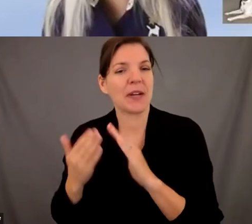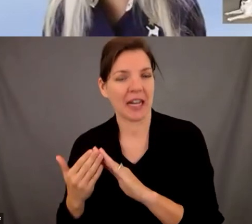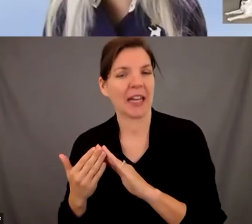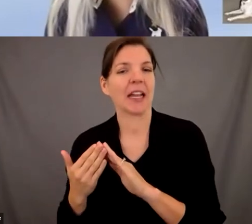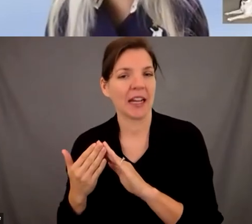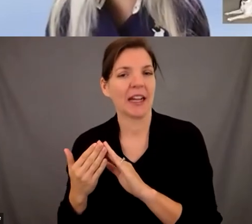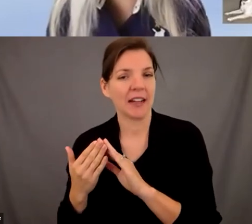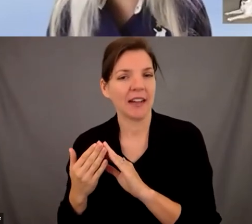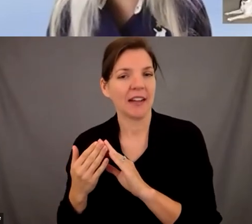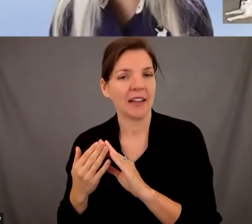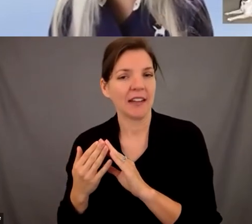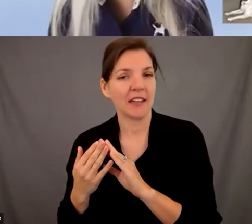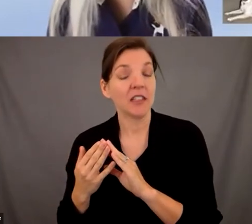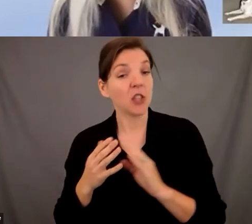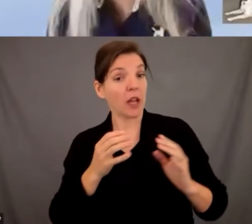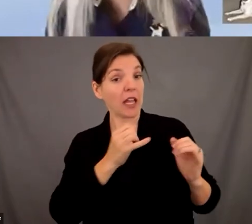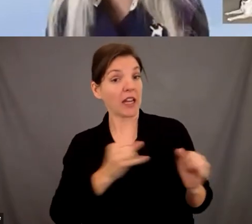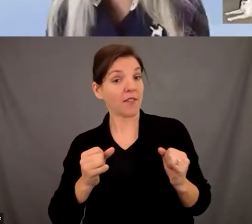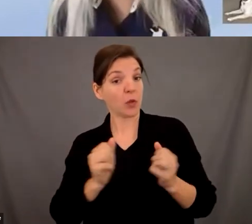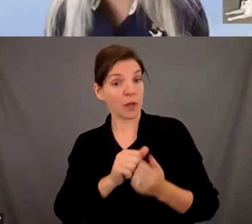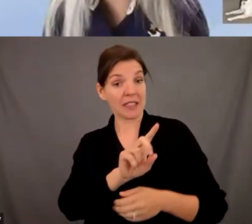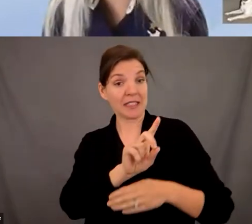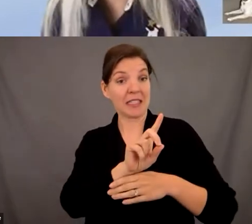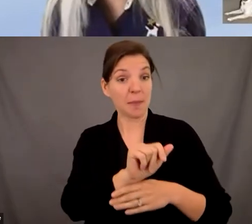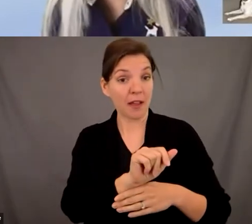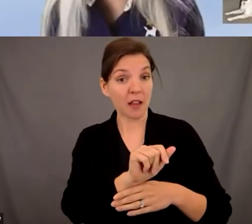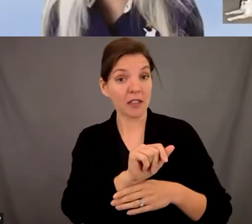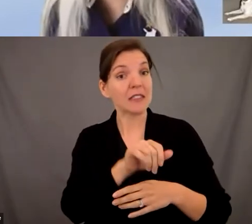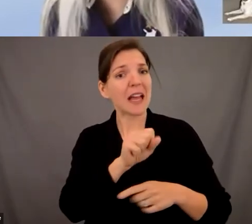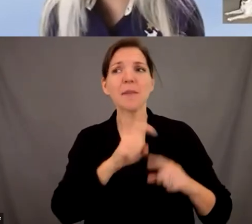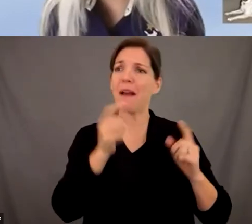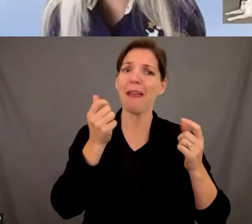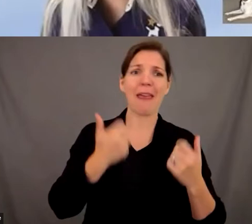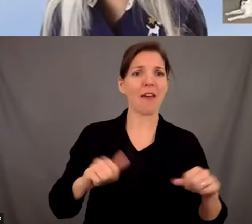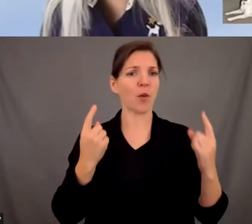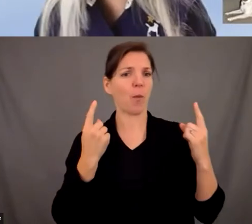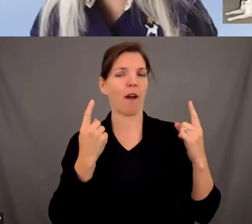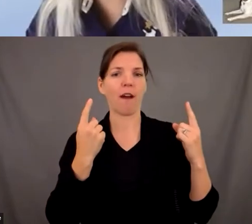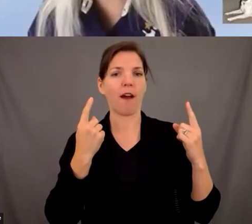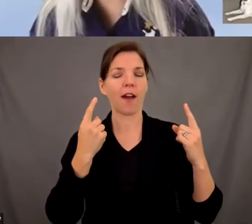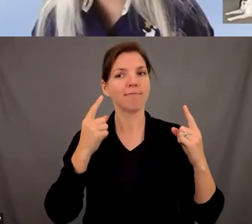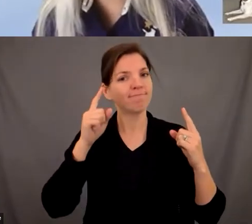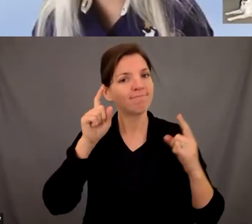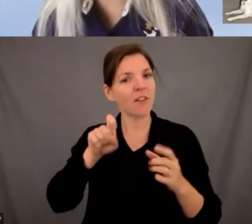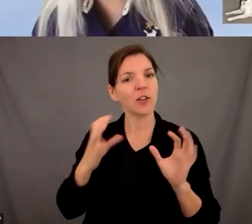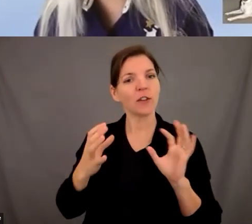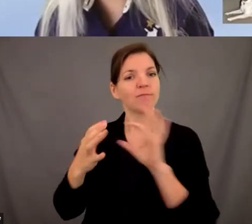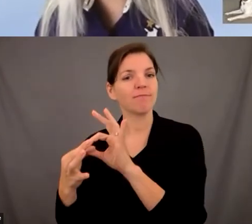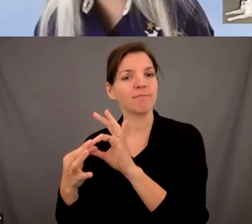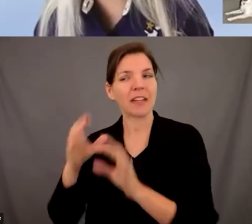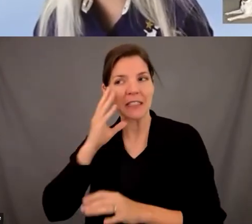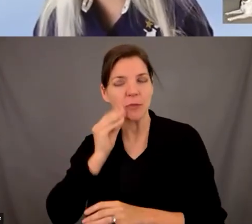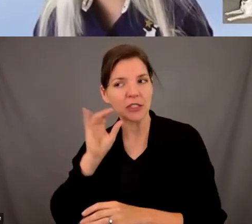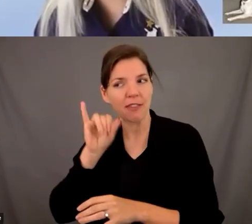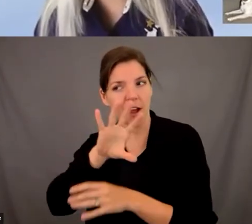individuals with disabilities but everybody needs to be able to experience that so we're really happy about the